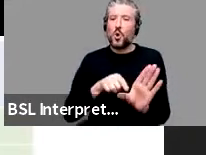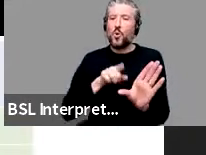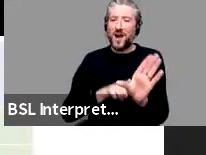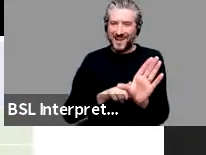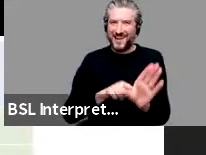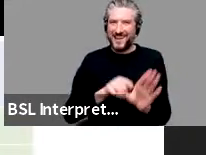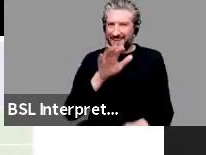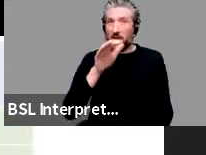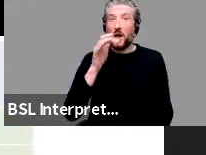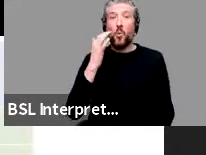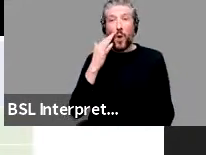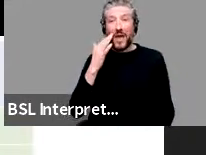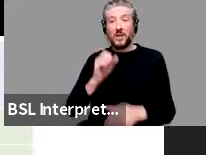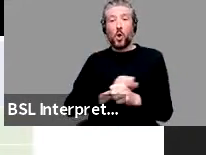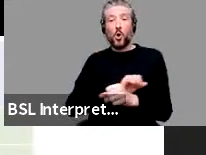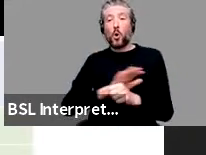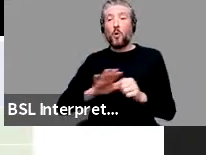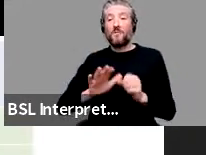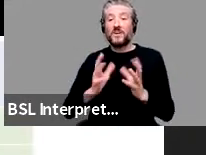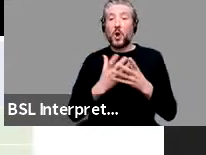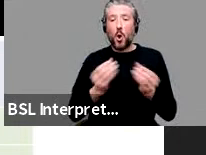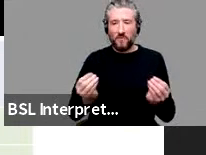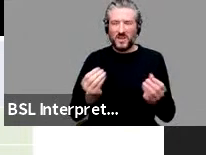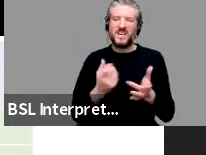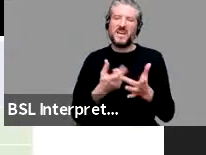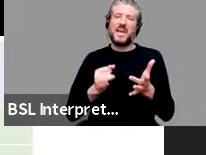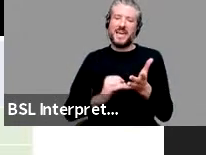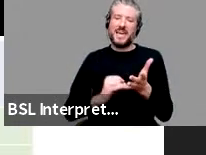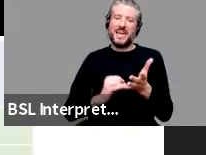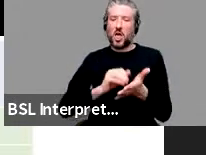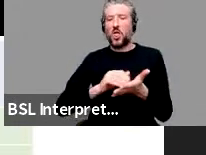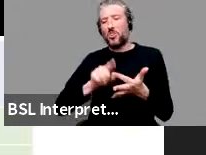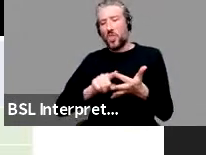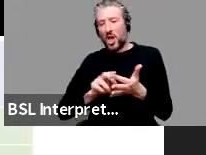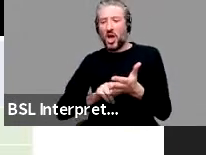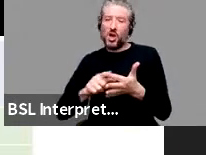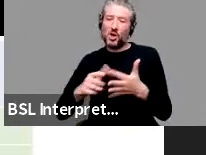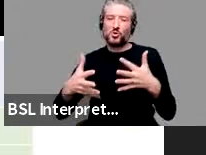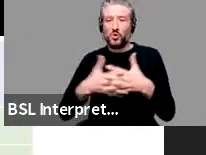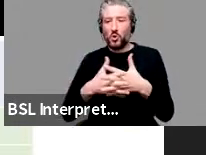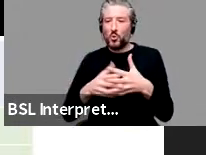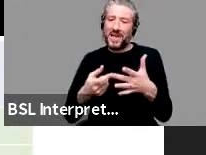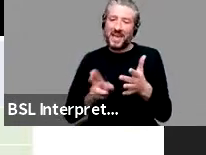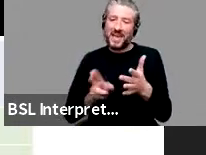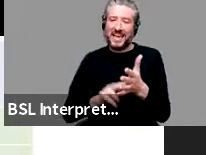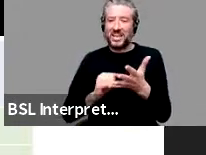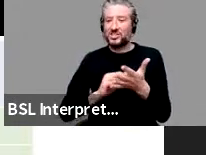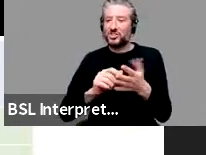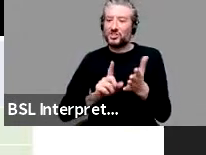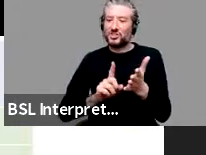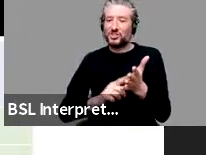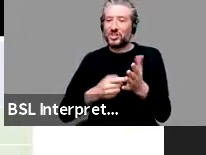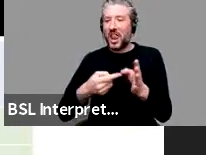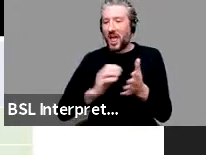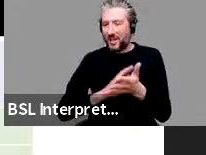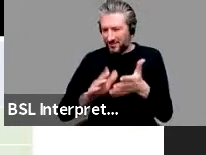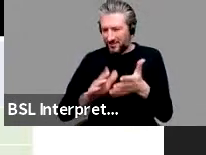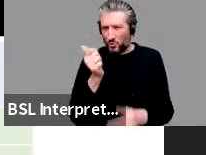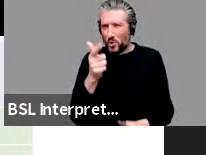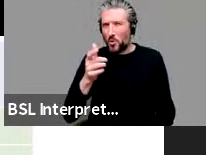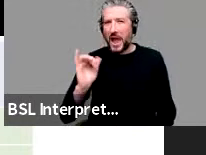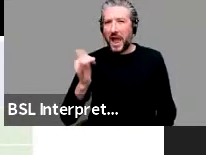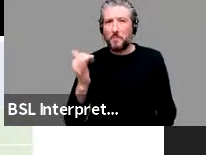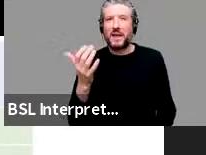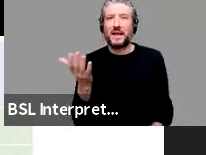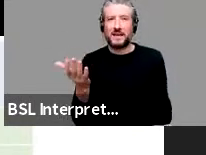COVID is over is the new inshallah. So inshallah, you know, is Arabic for, we